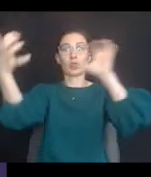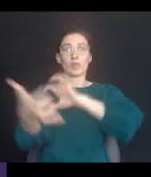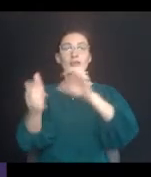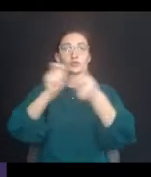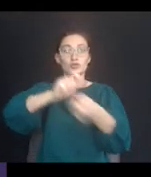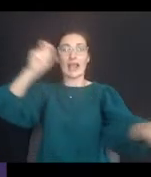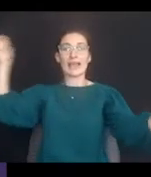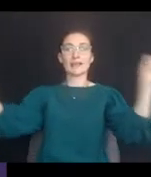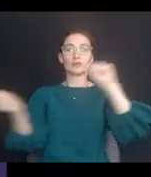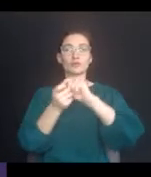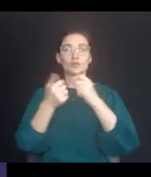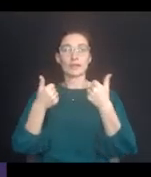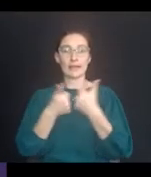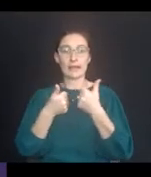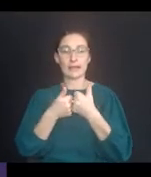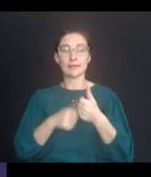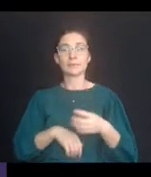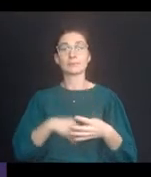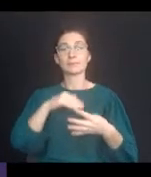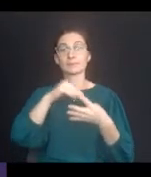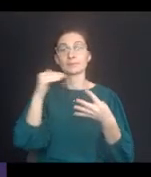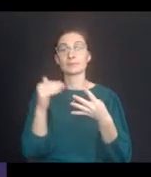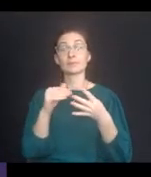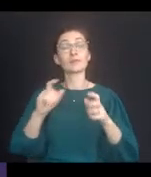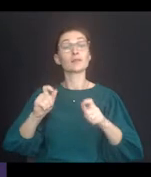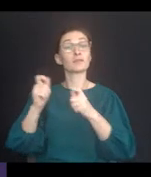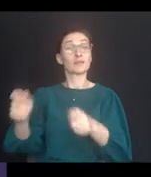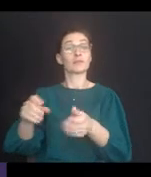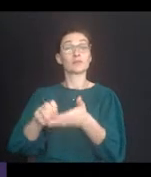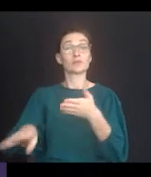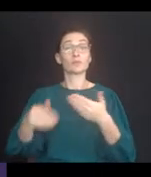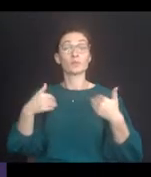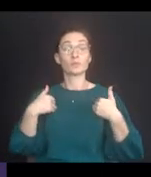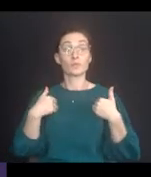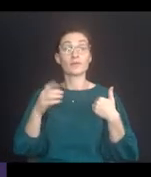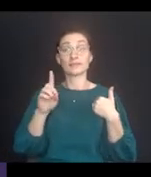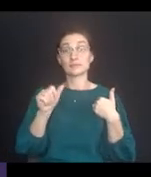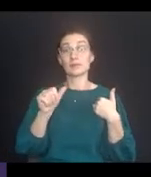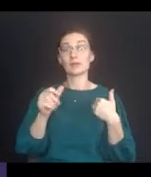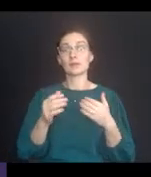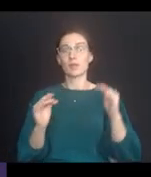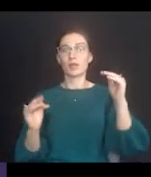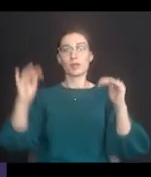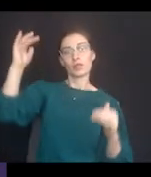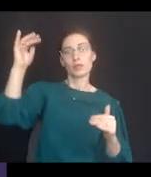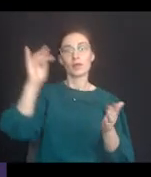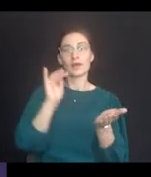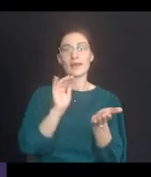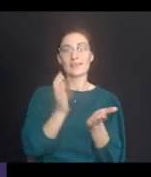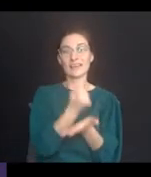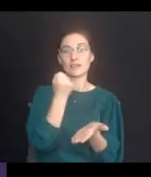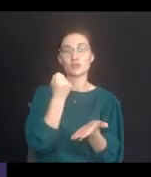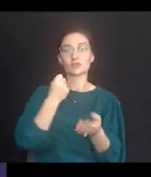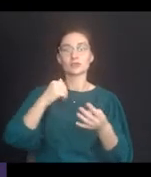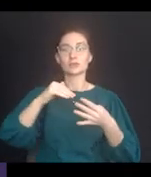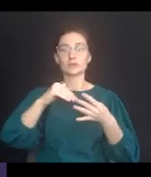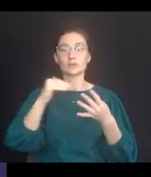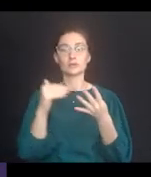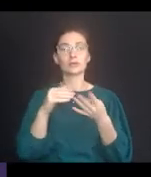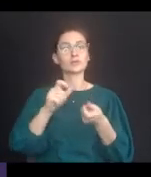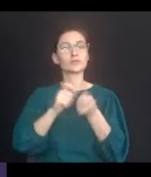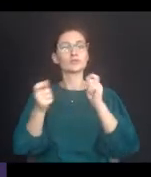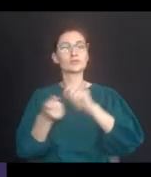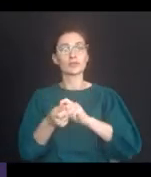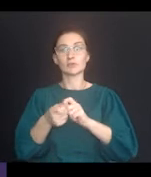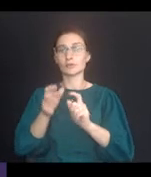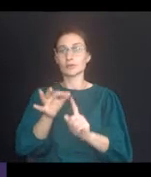nature of the game, giving a student with a disability an unfair advantage over other competitors, changing